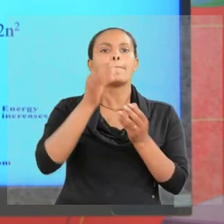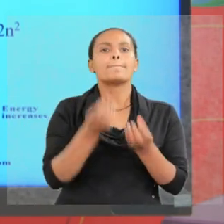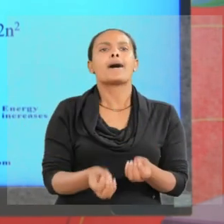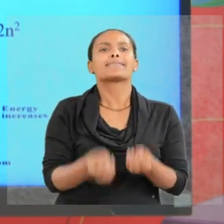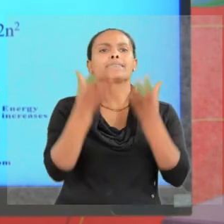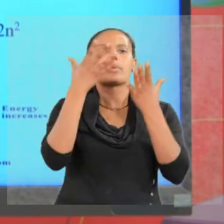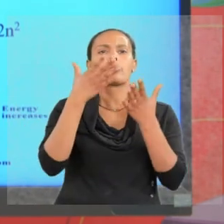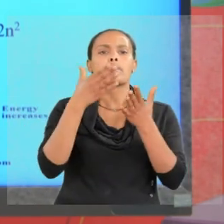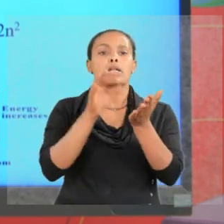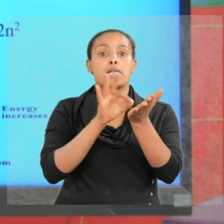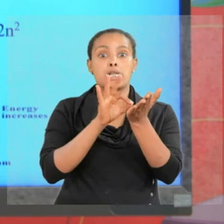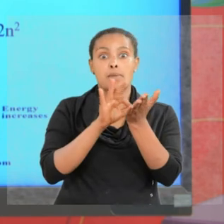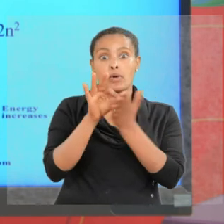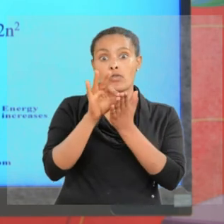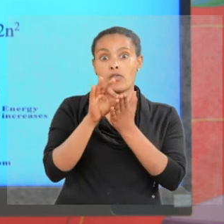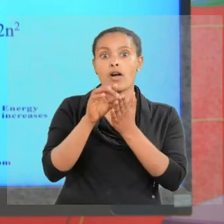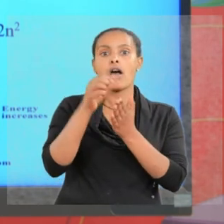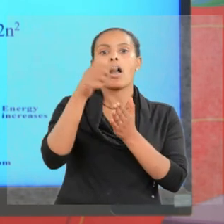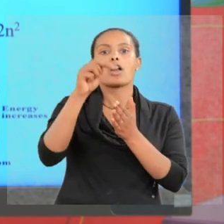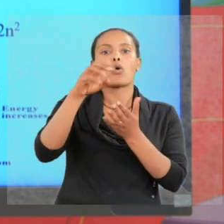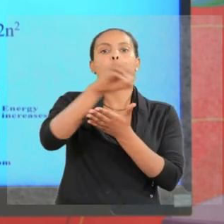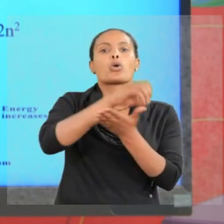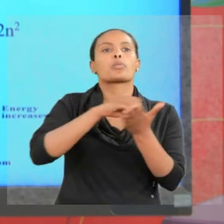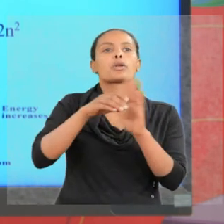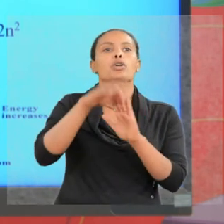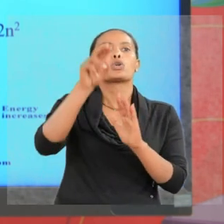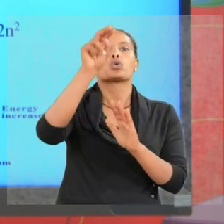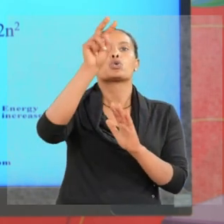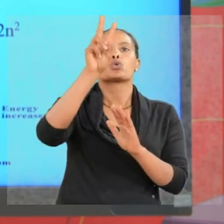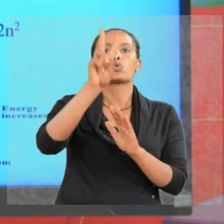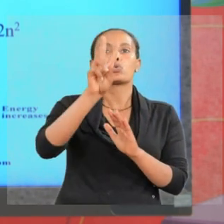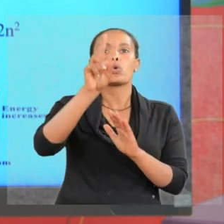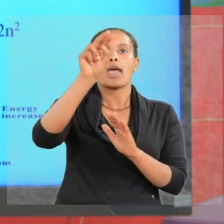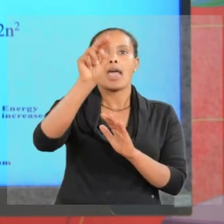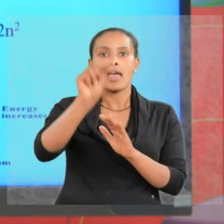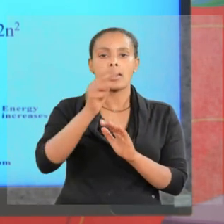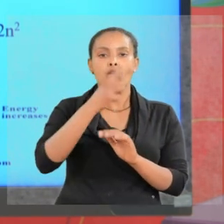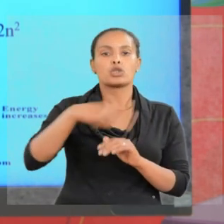number of electrons in an orbital is 2n squared.